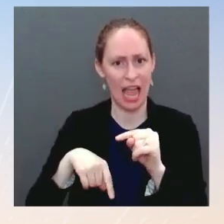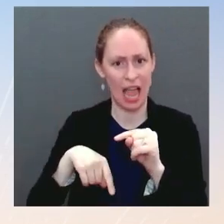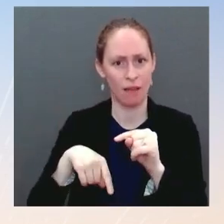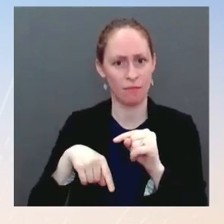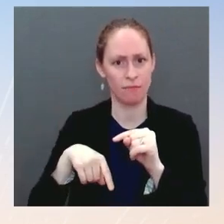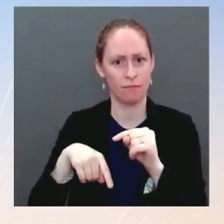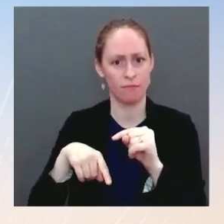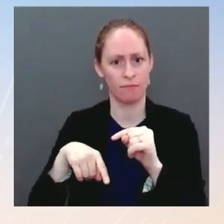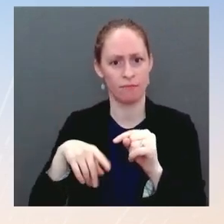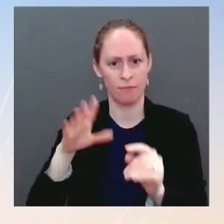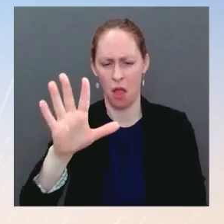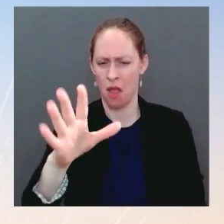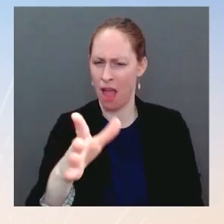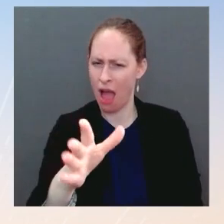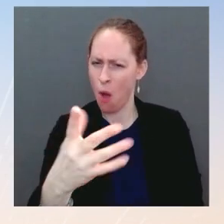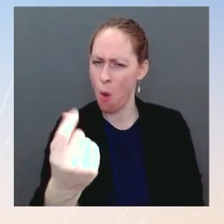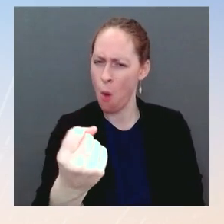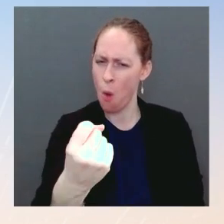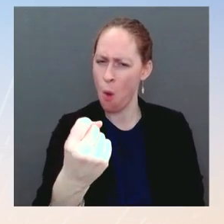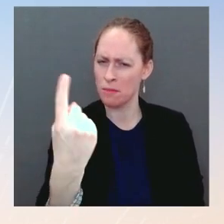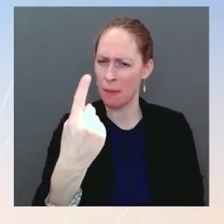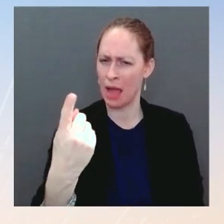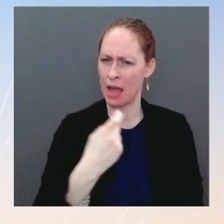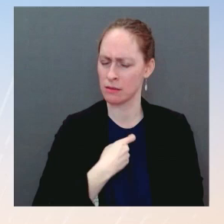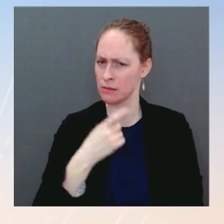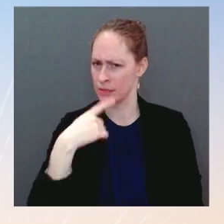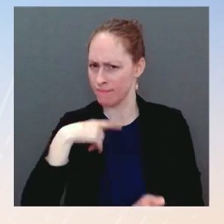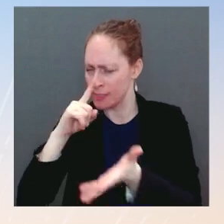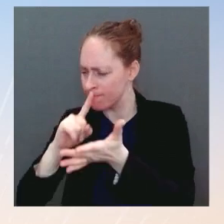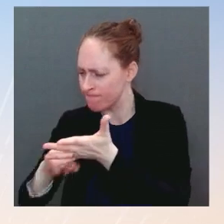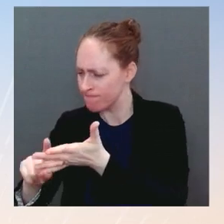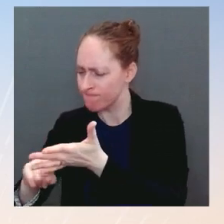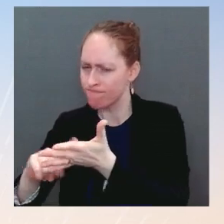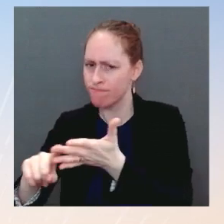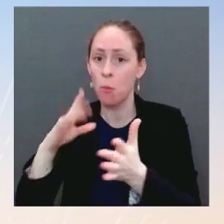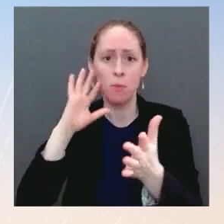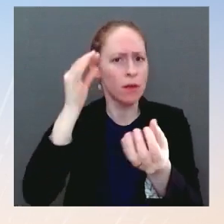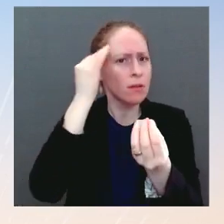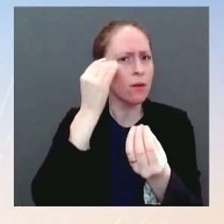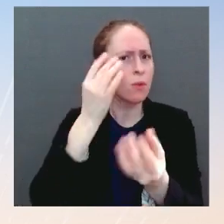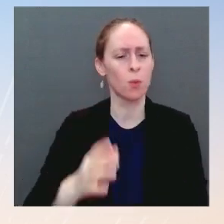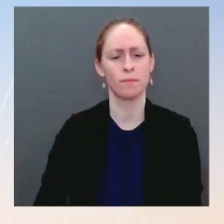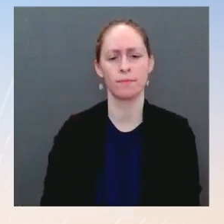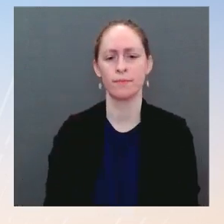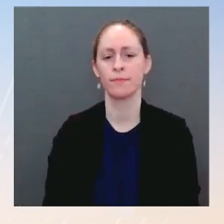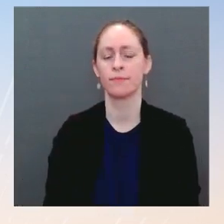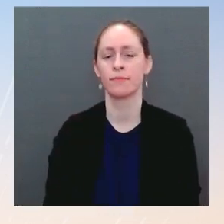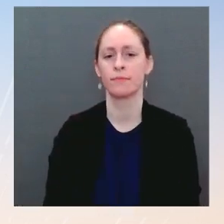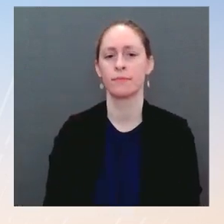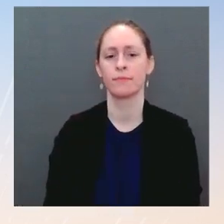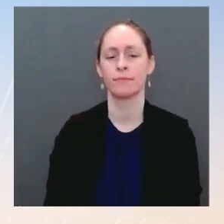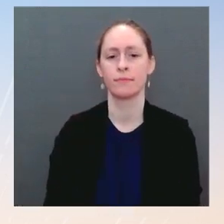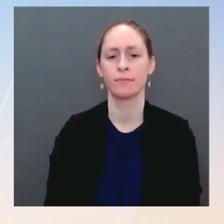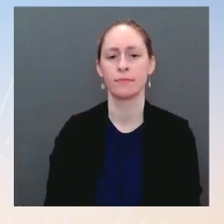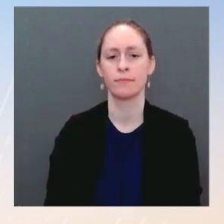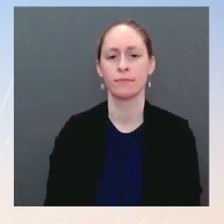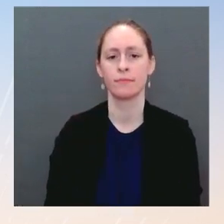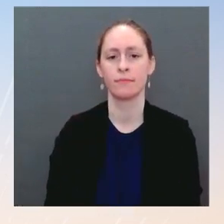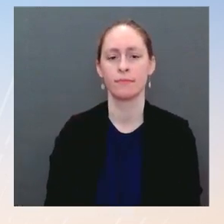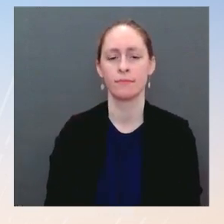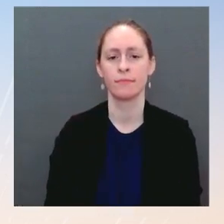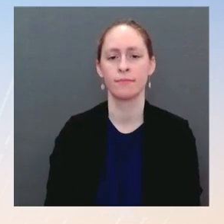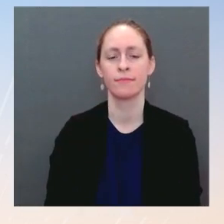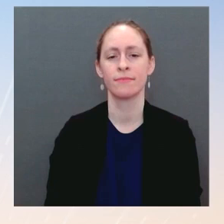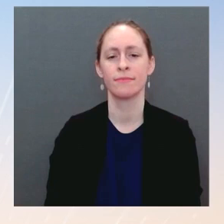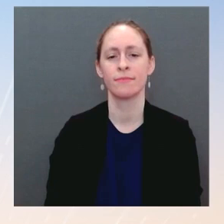analysis from here. The Okay. And then, on COVID, we've seen an effort from a few other countries to include a push for living a